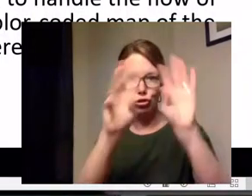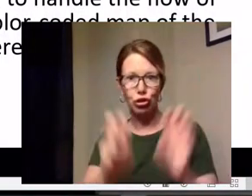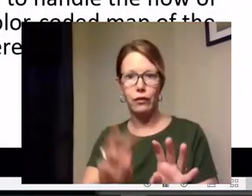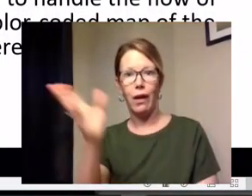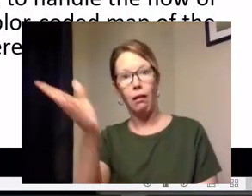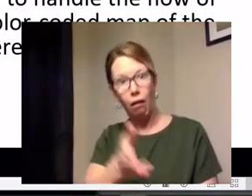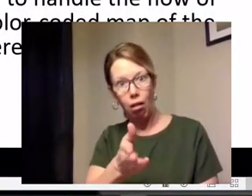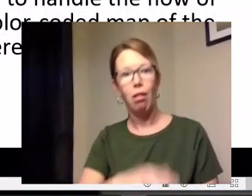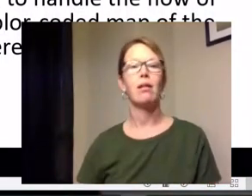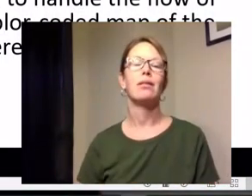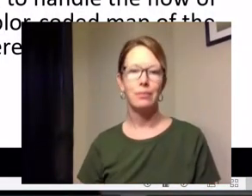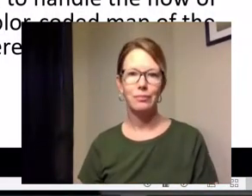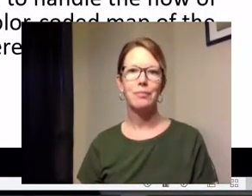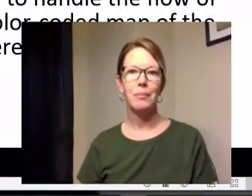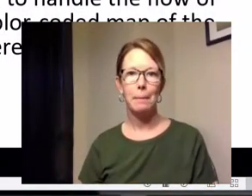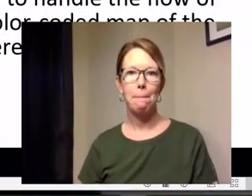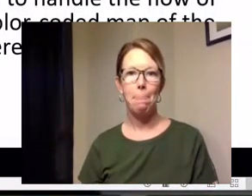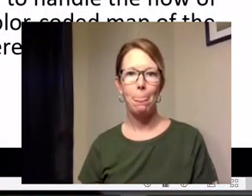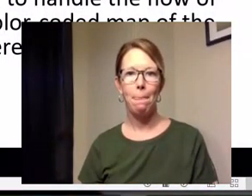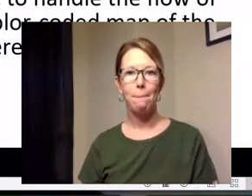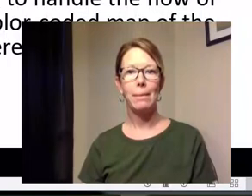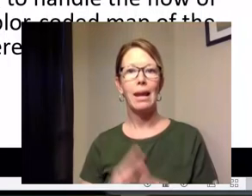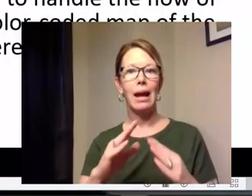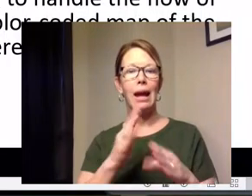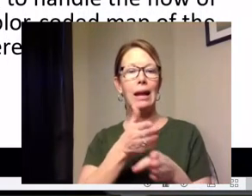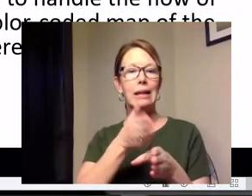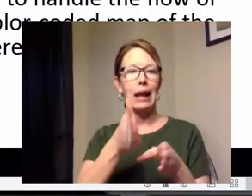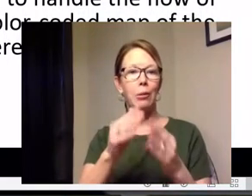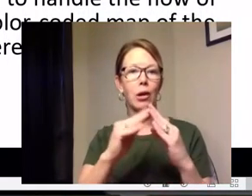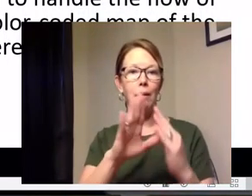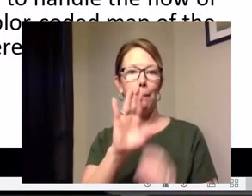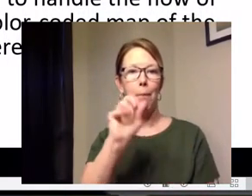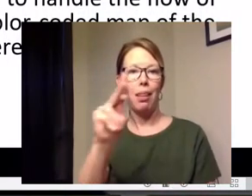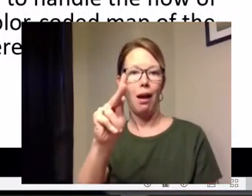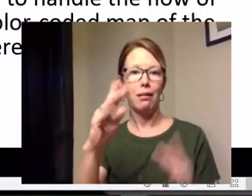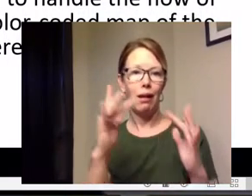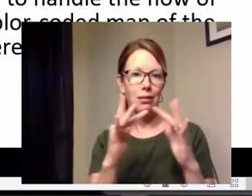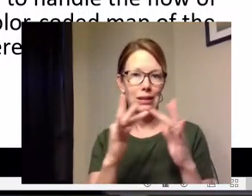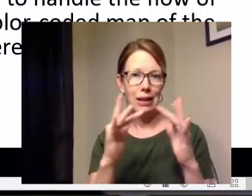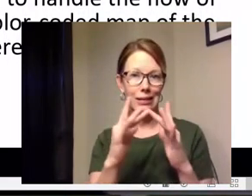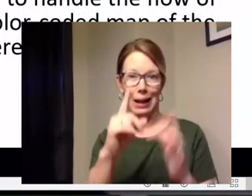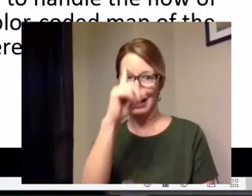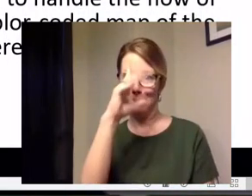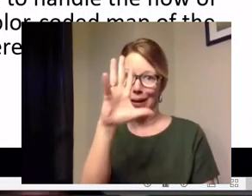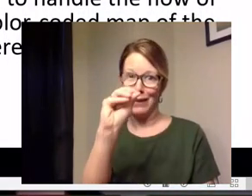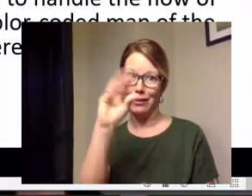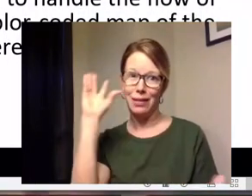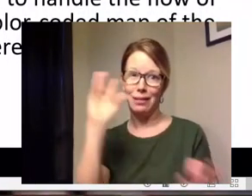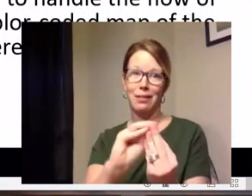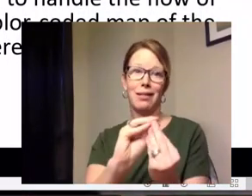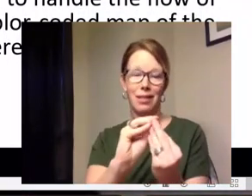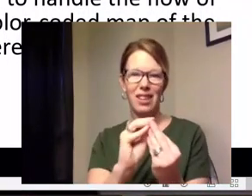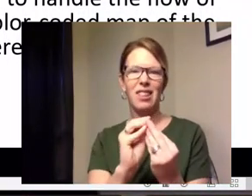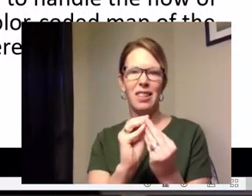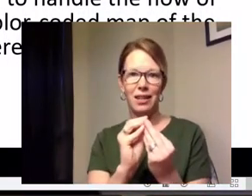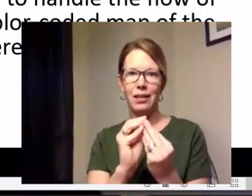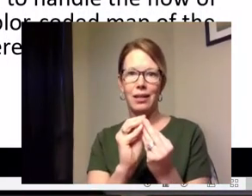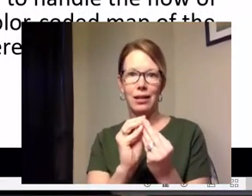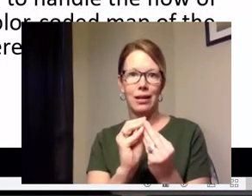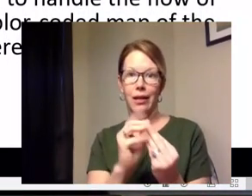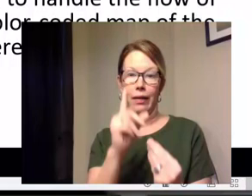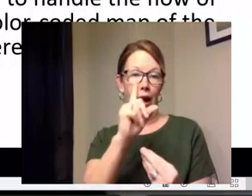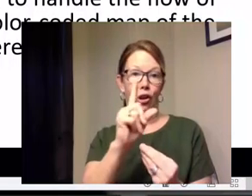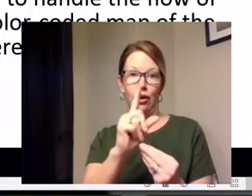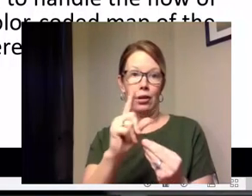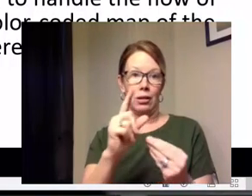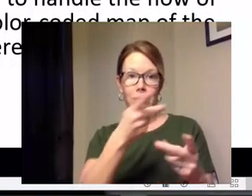and the neighborhood block contacts we have um probably up to 50 of them who are covering every corner of